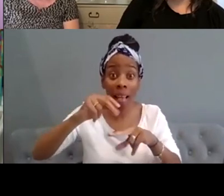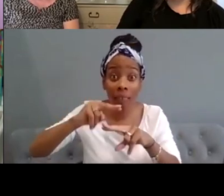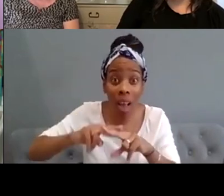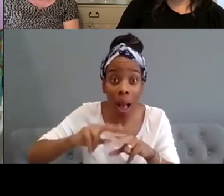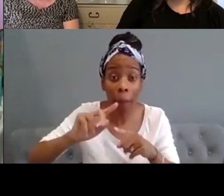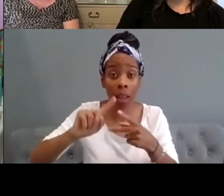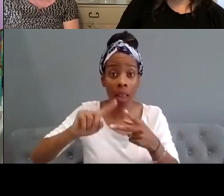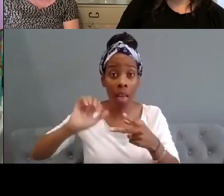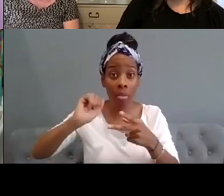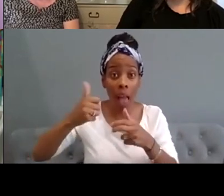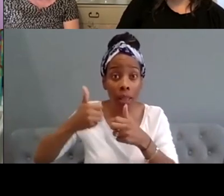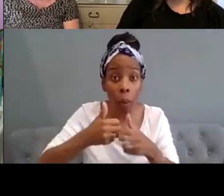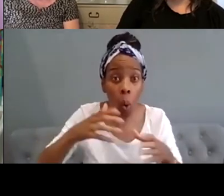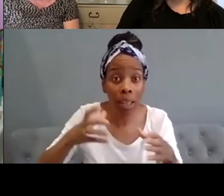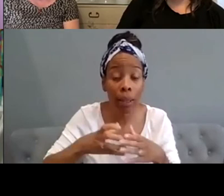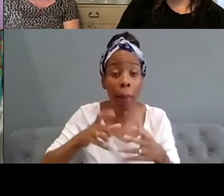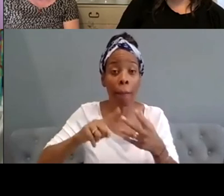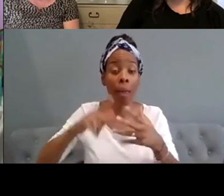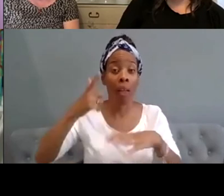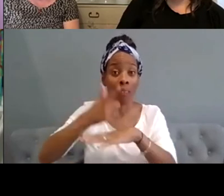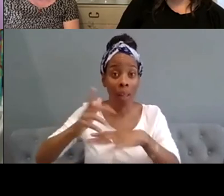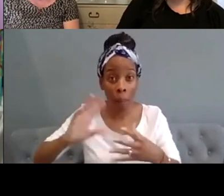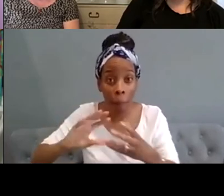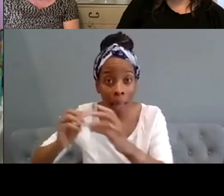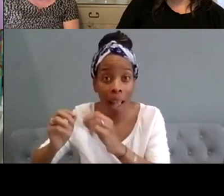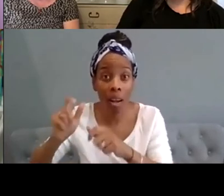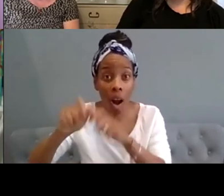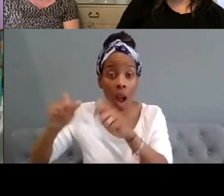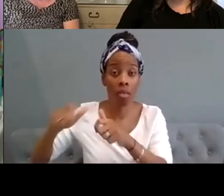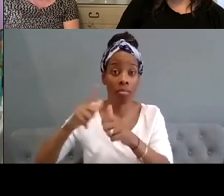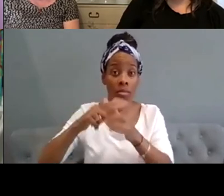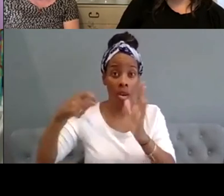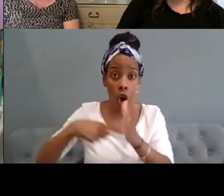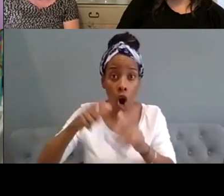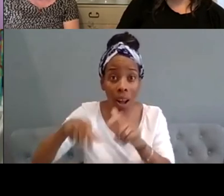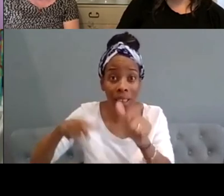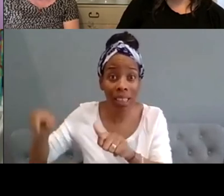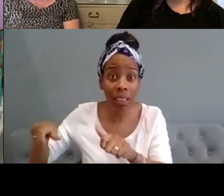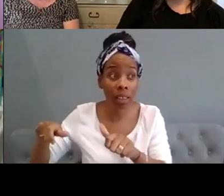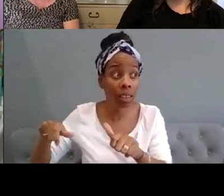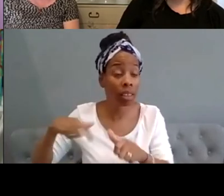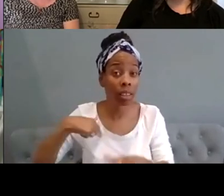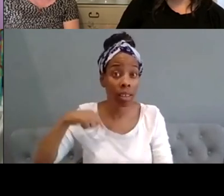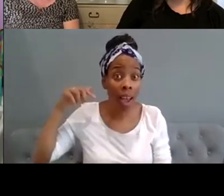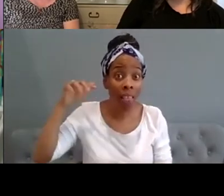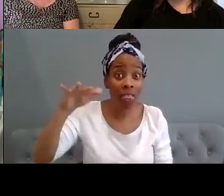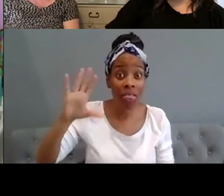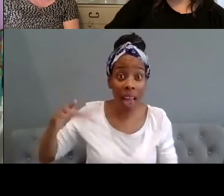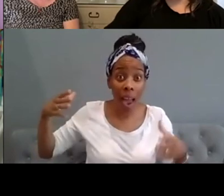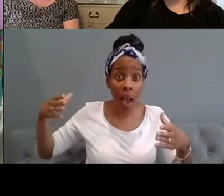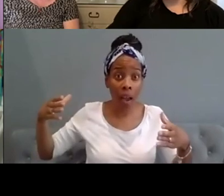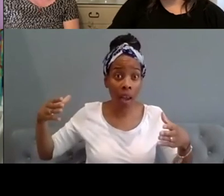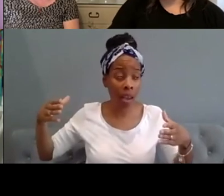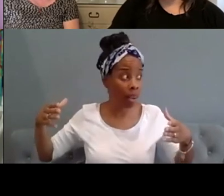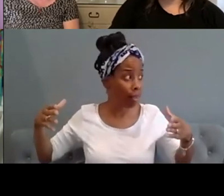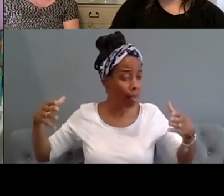filmmakers artists and actually when we were there it was we were kind of living as this sort of itinerant kind of